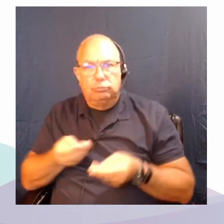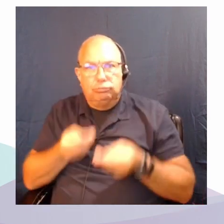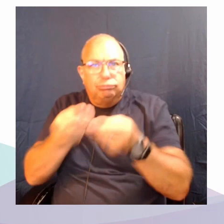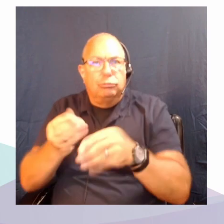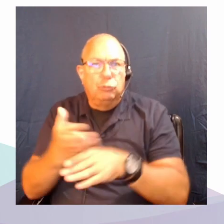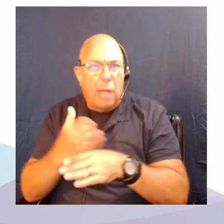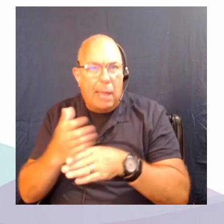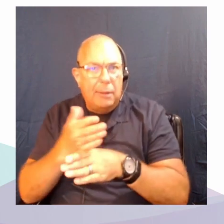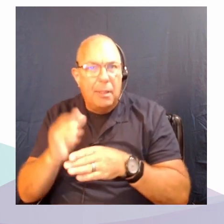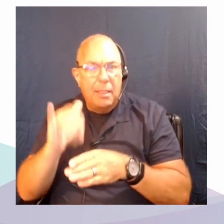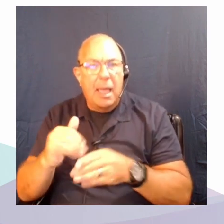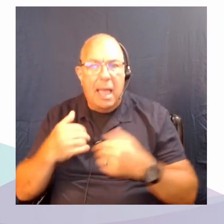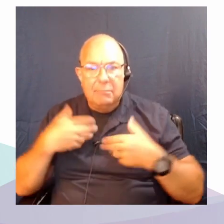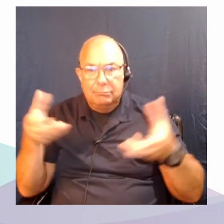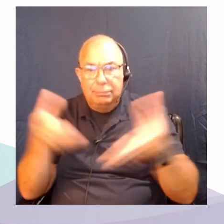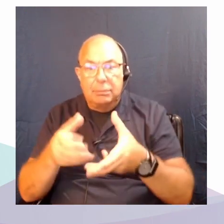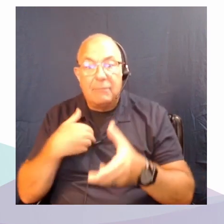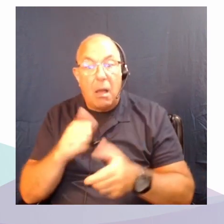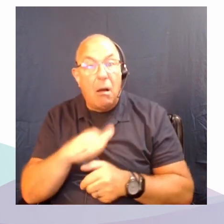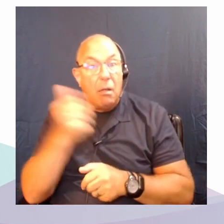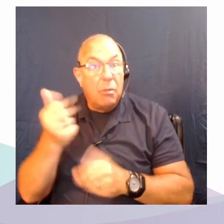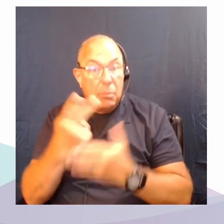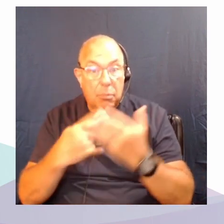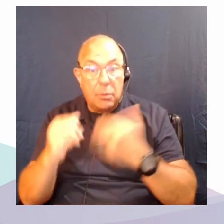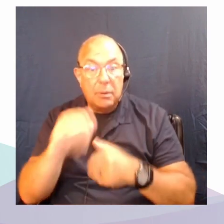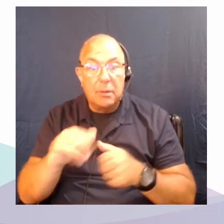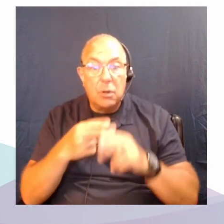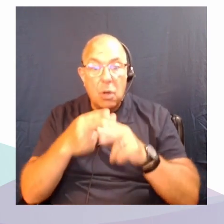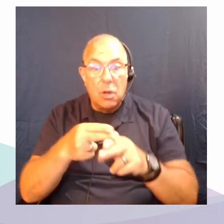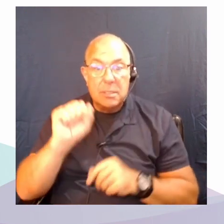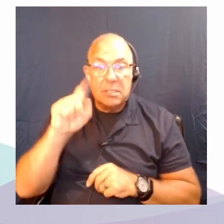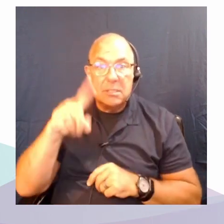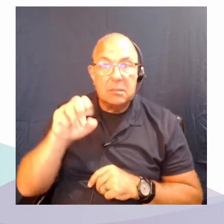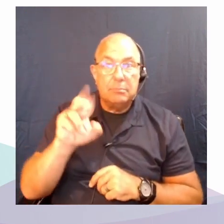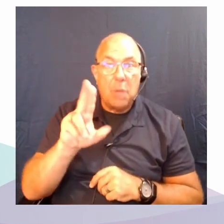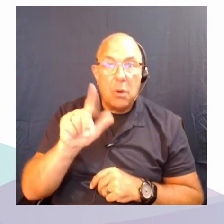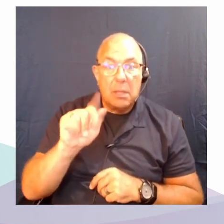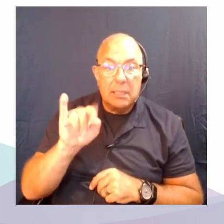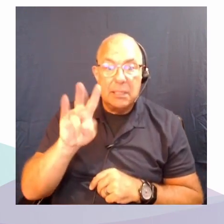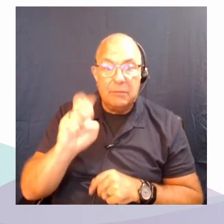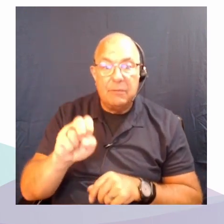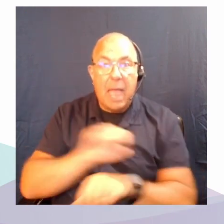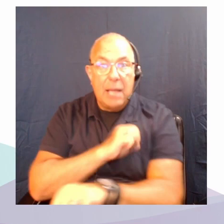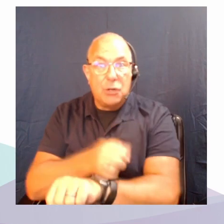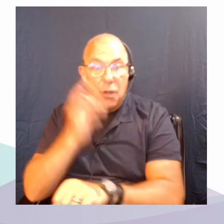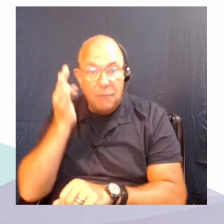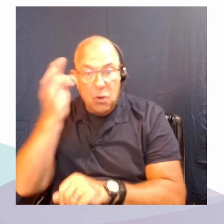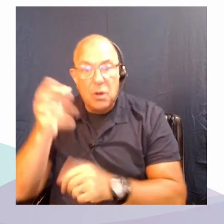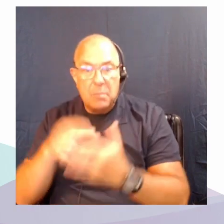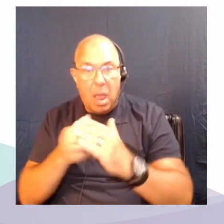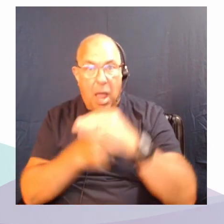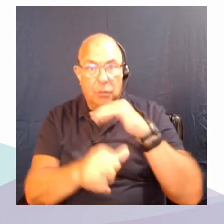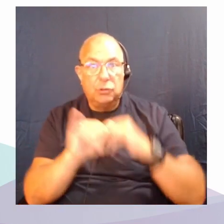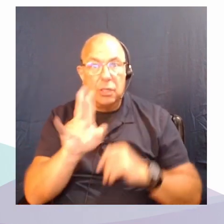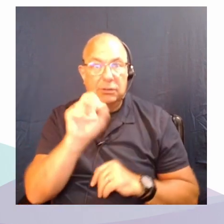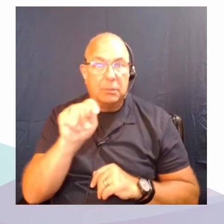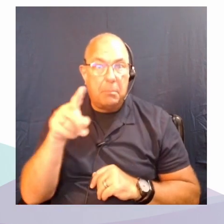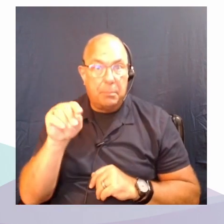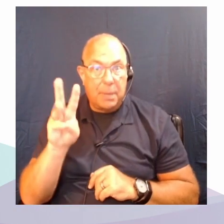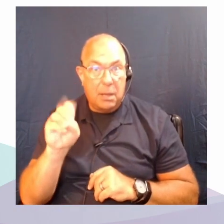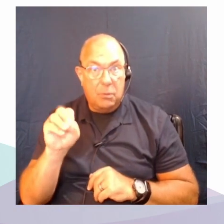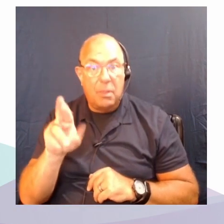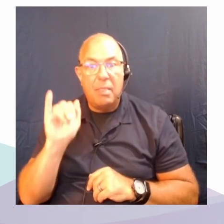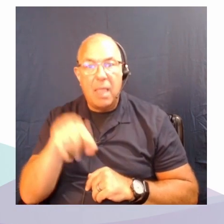projects too, speculative energy futures is a major pillar project under just powers. And that one is really about research creation,